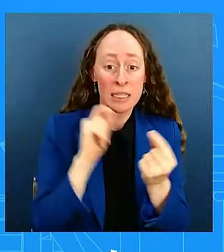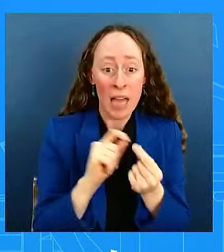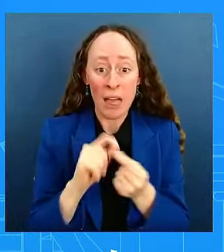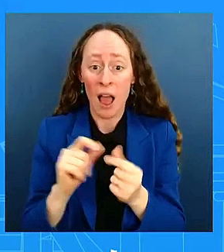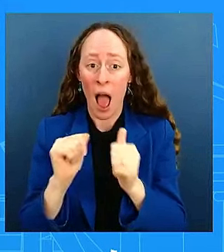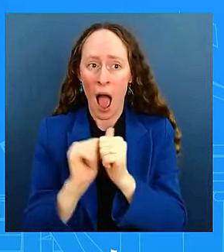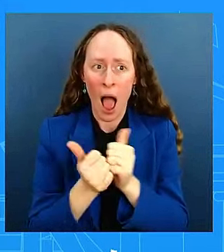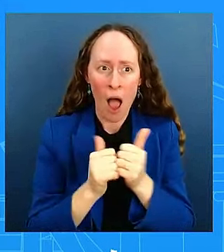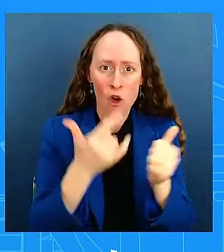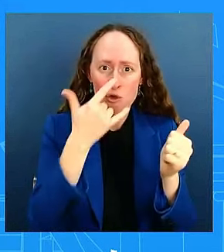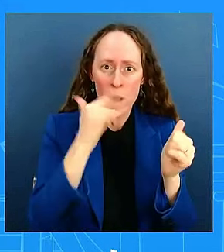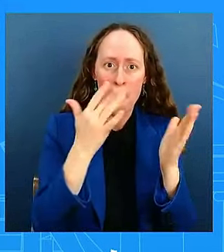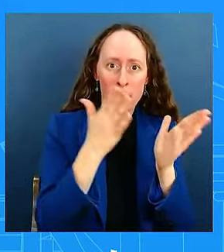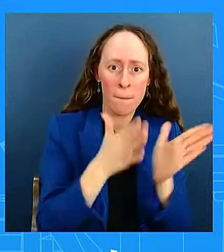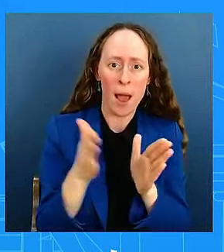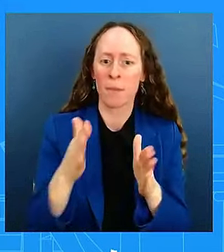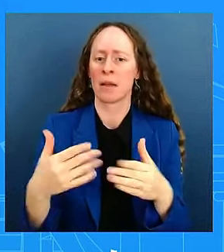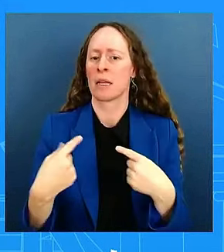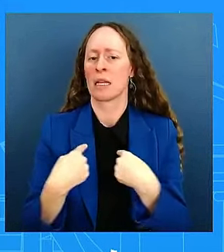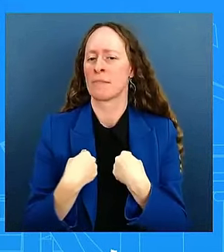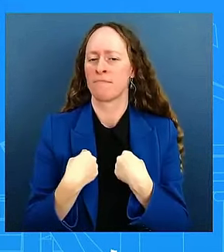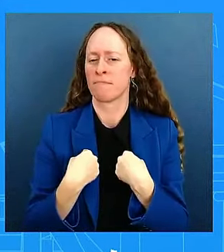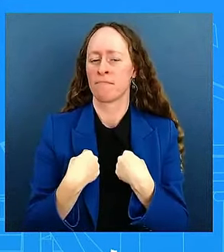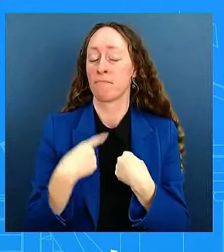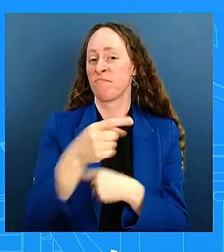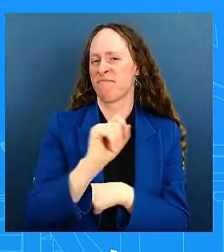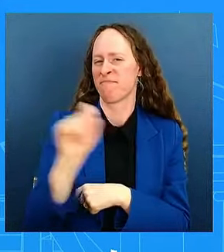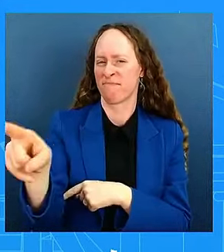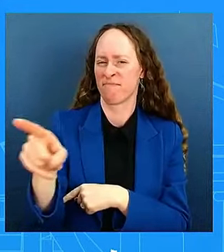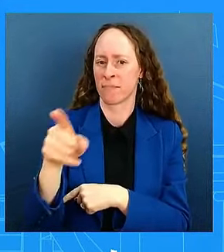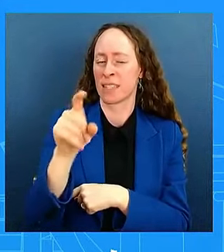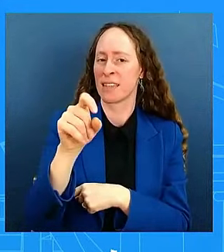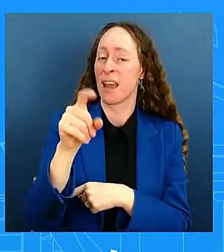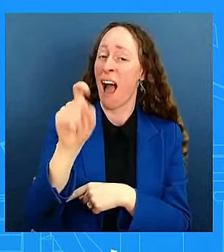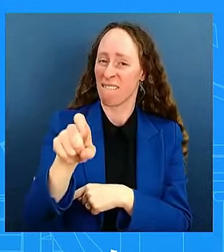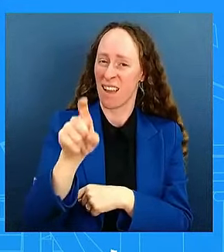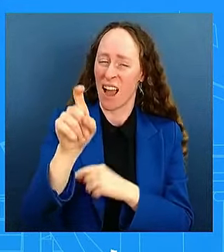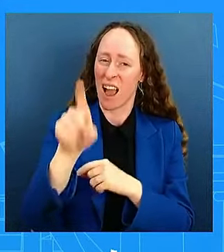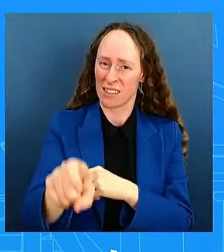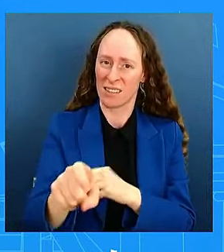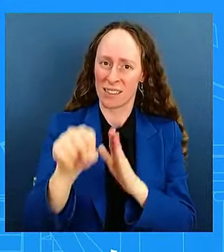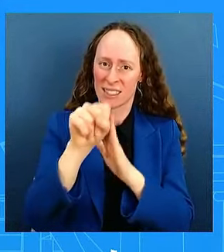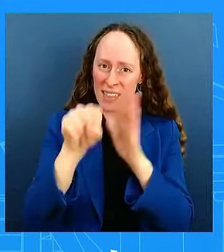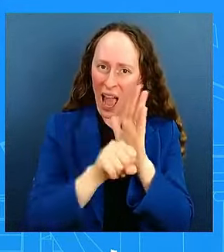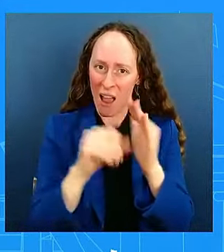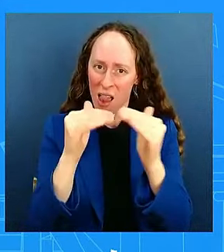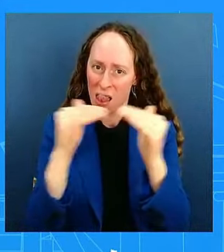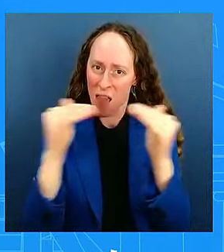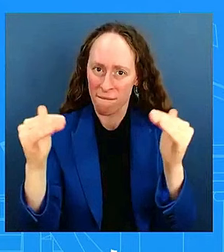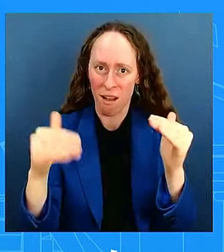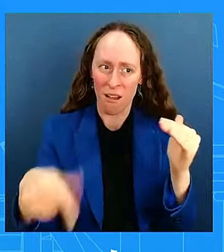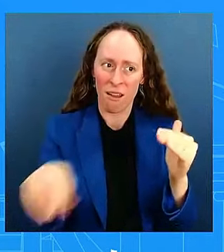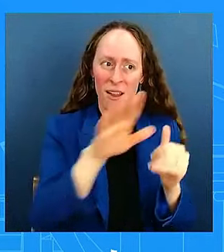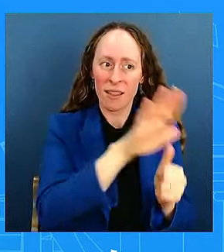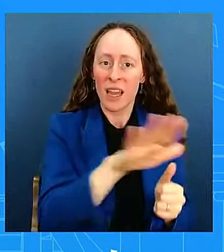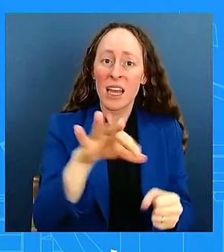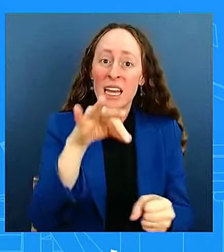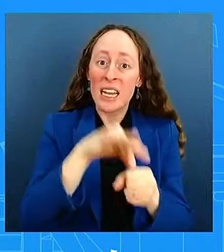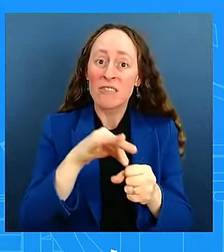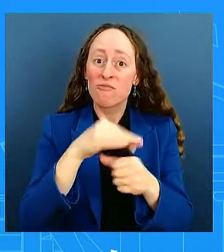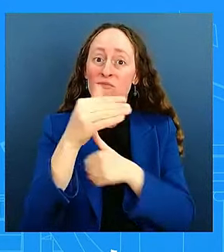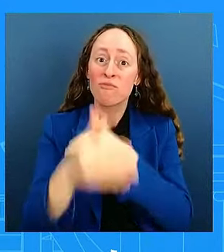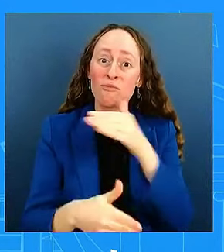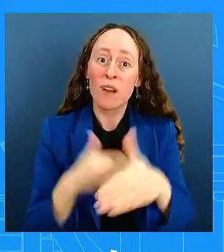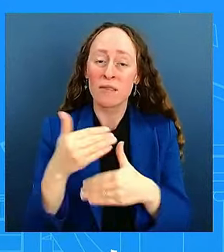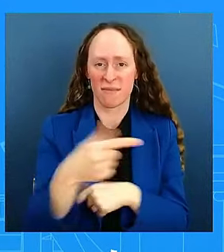uh, the state election officials on, on those, and, and, and cybersecurity and infrastructure and all of those pieces on what that looks like for